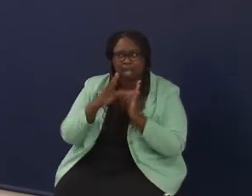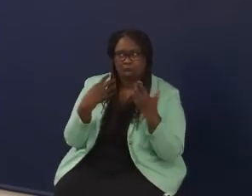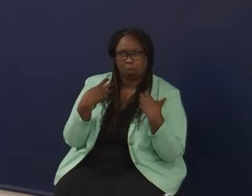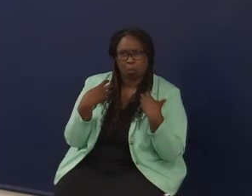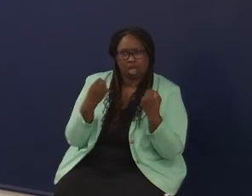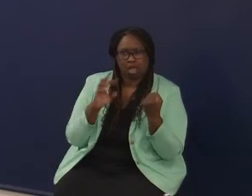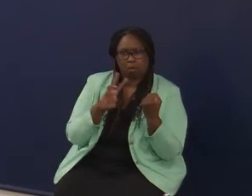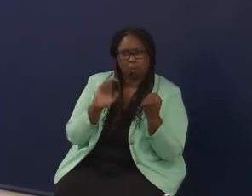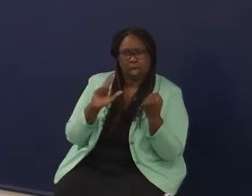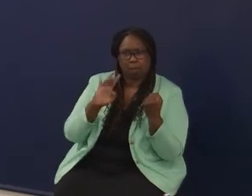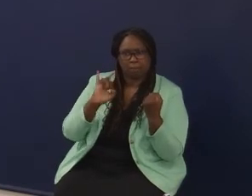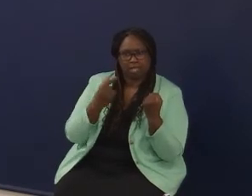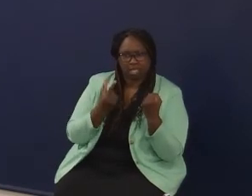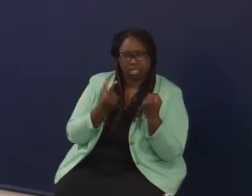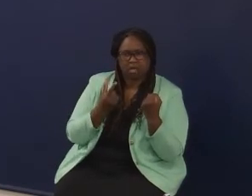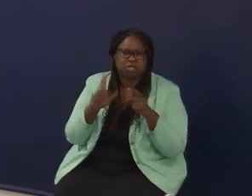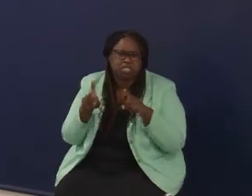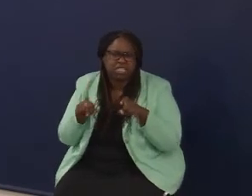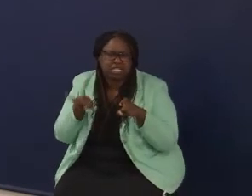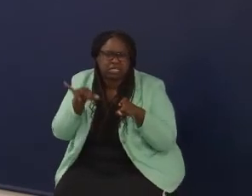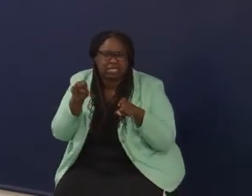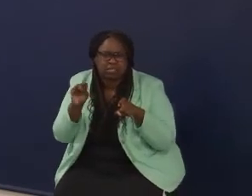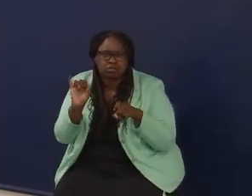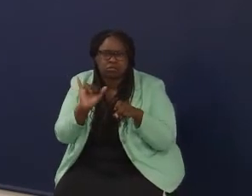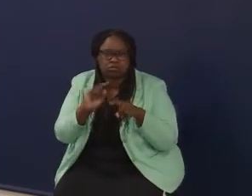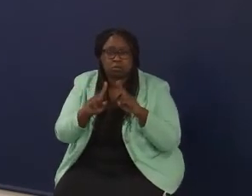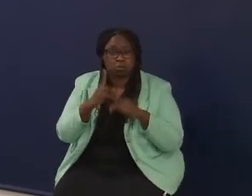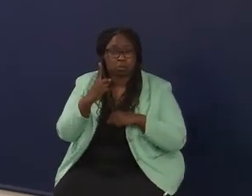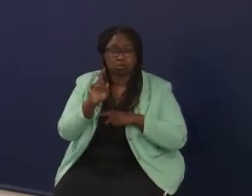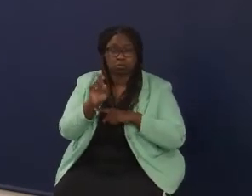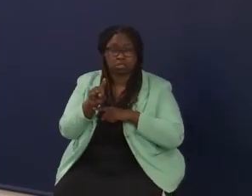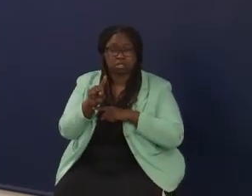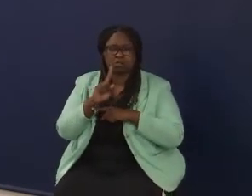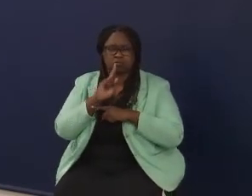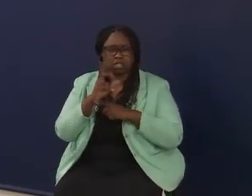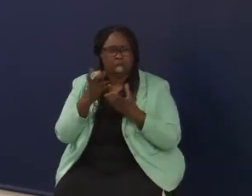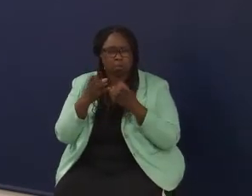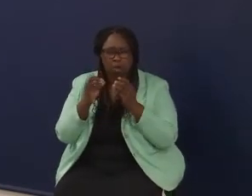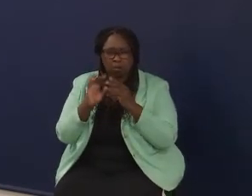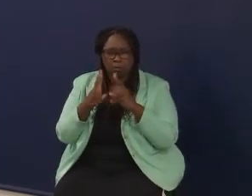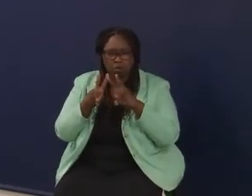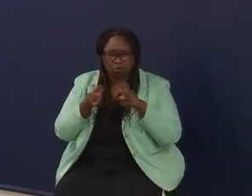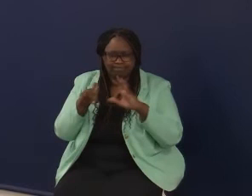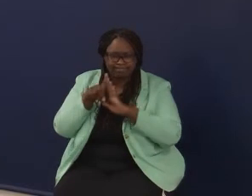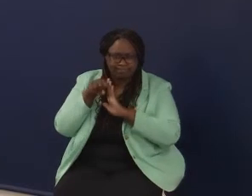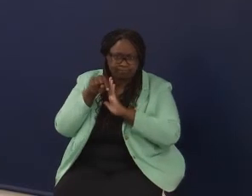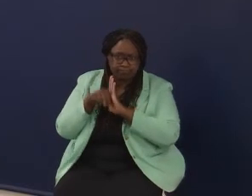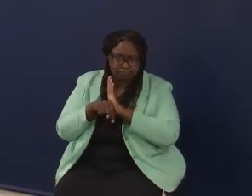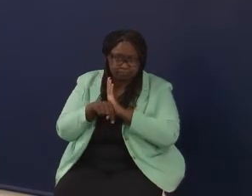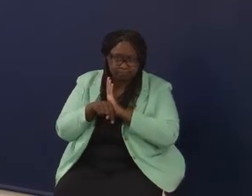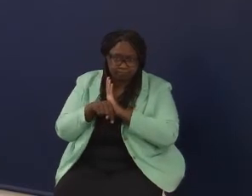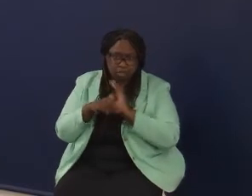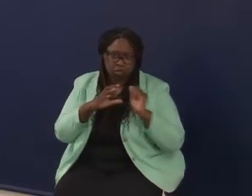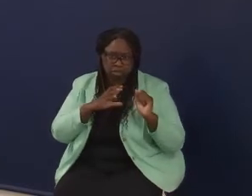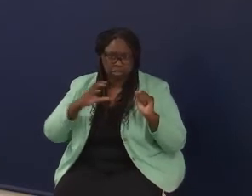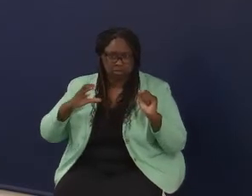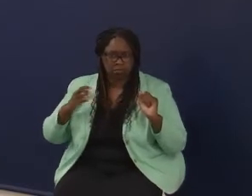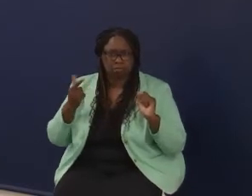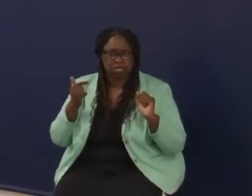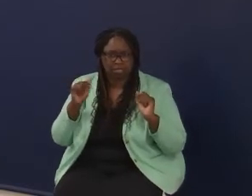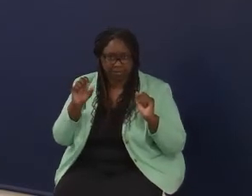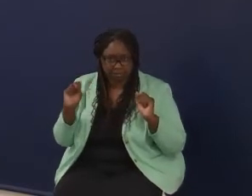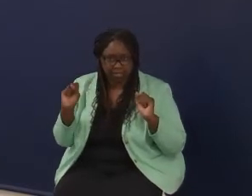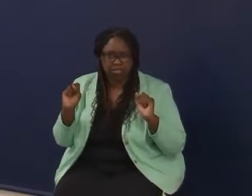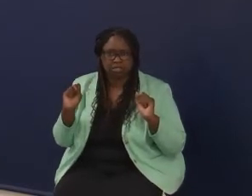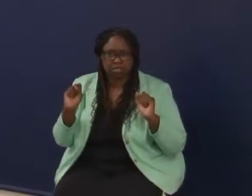as taking a test. Because one of my questions that I really would like to dive deeper in with the conversation with Commissioner Glass and